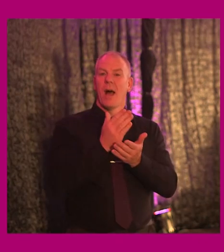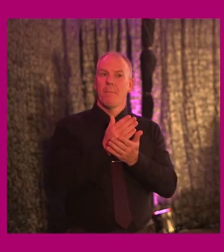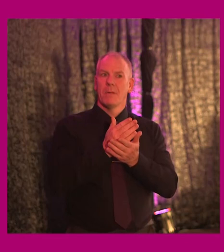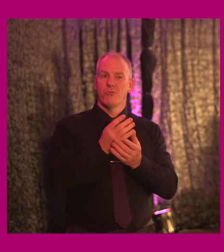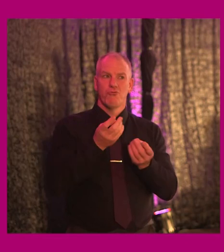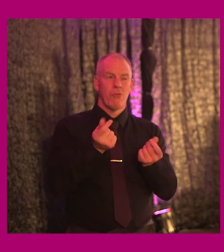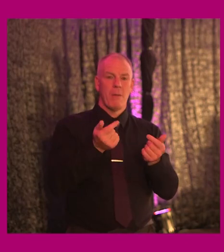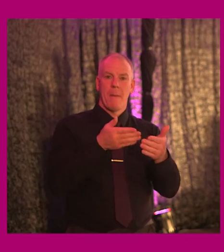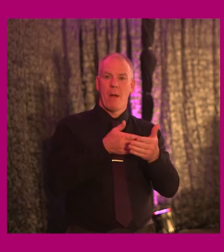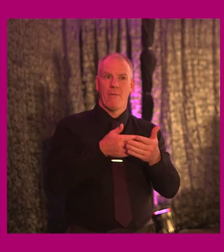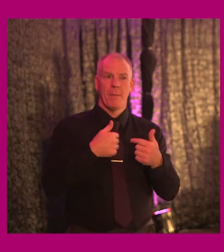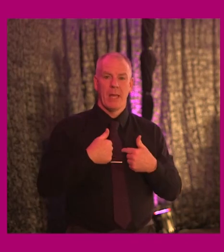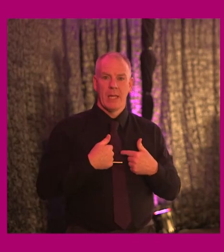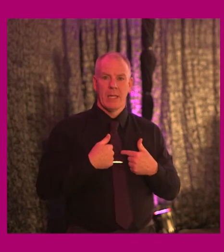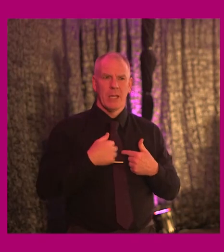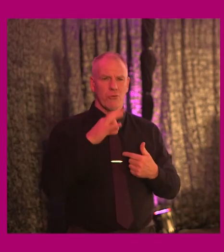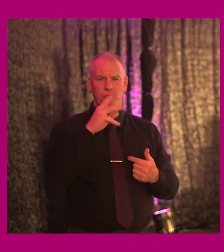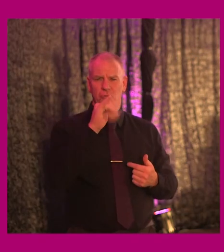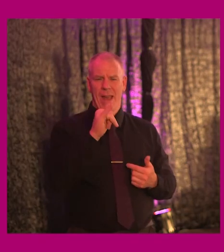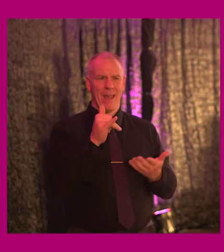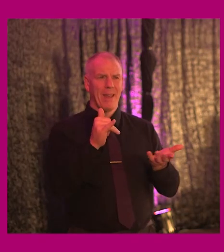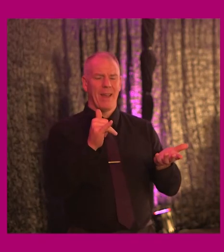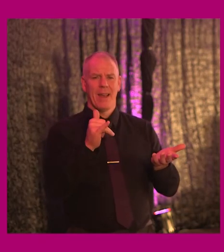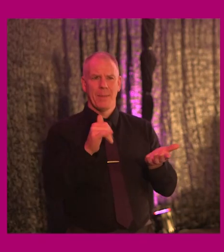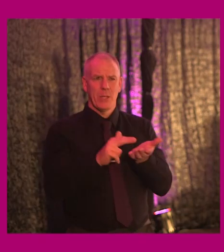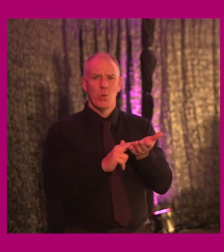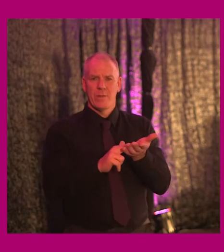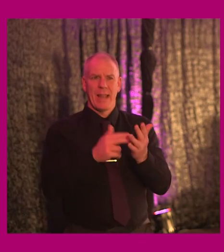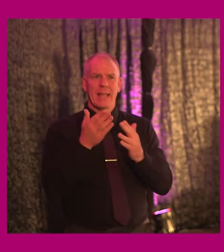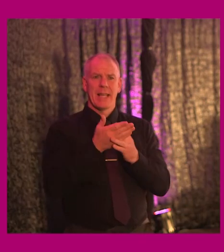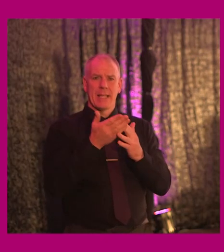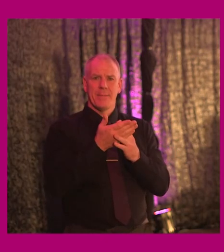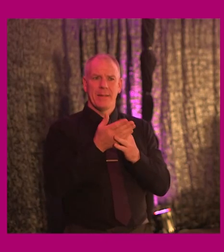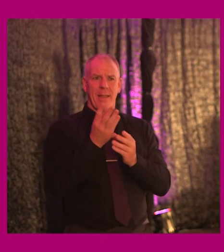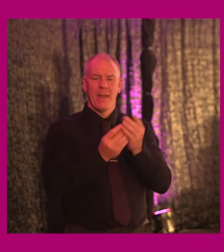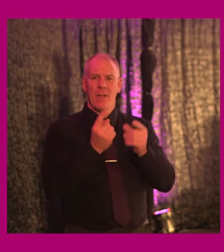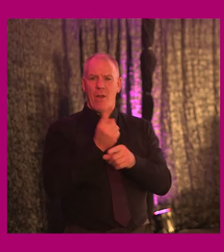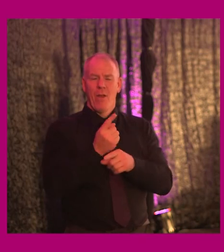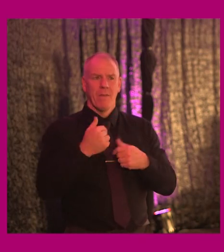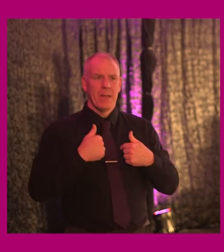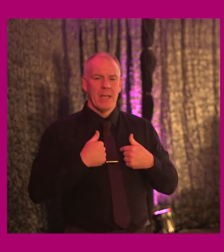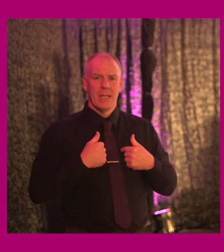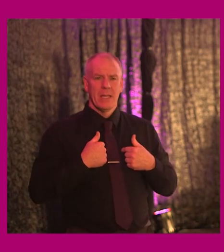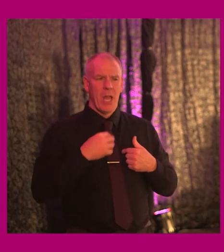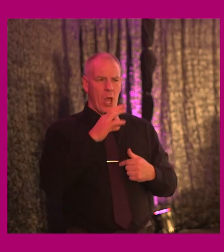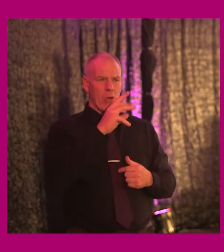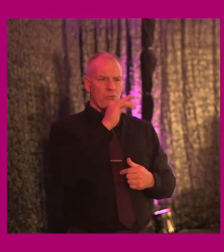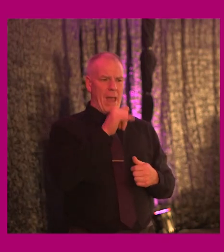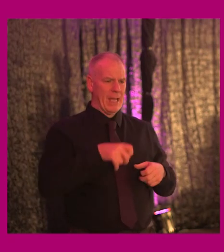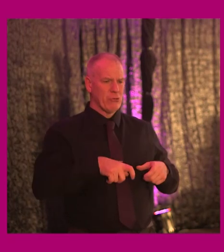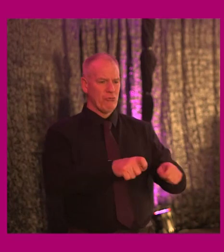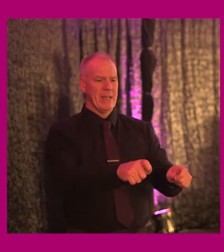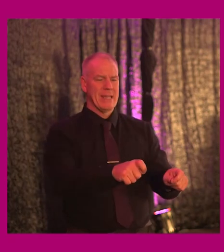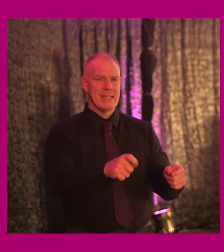and removes one of the most useful accessibility features in our increasingly grey streetscape.